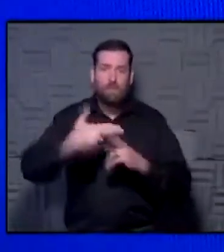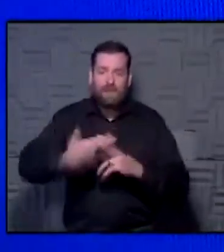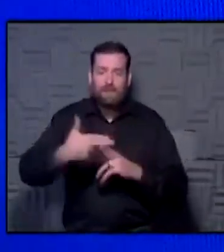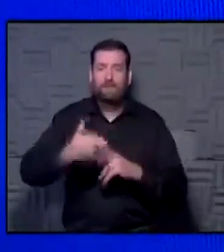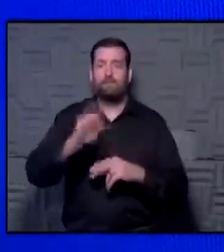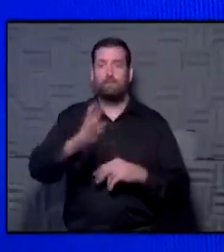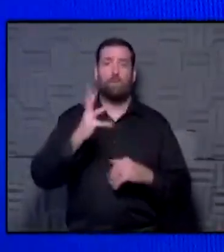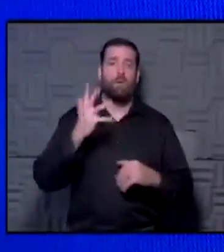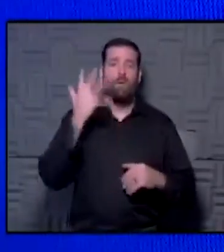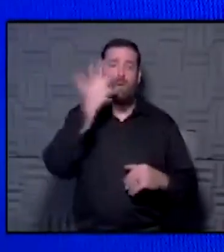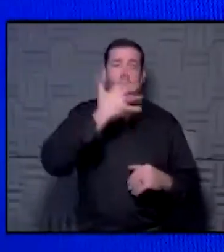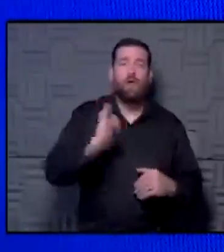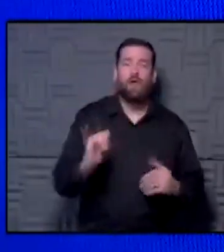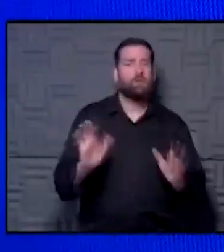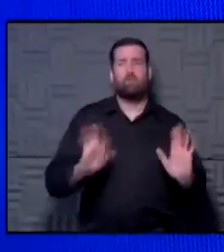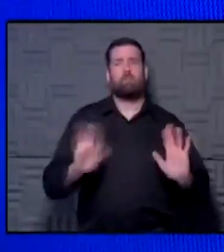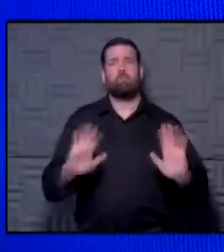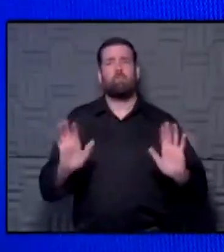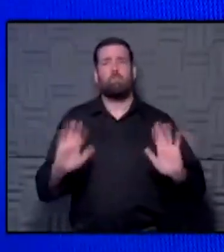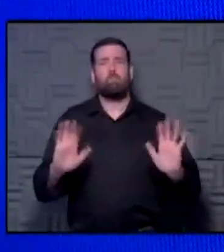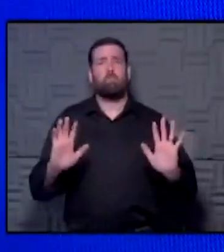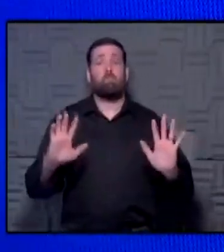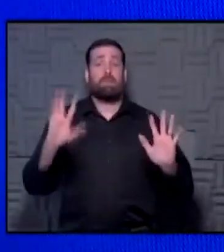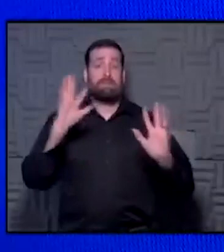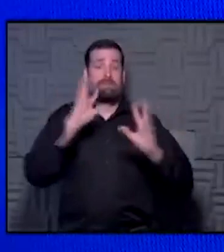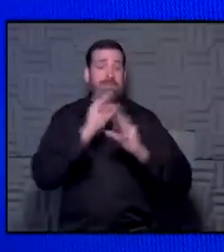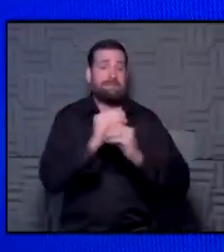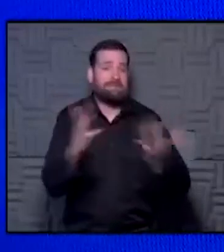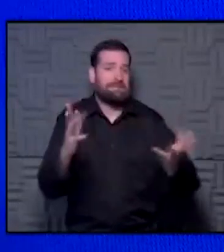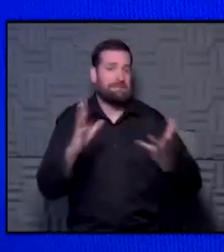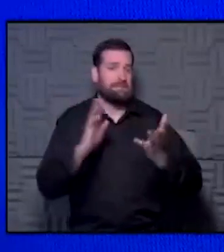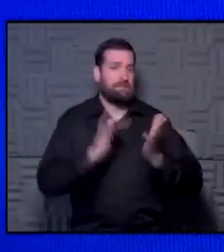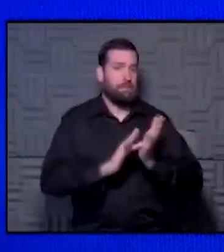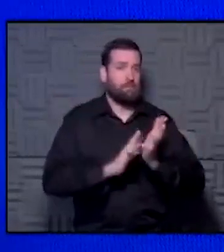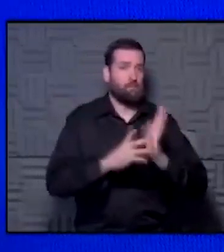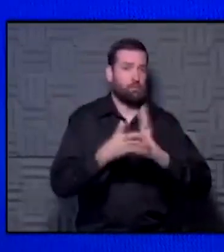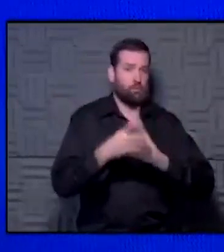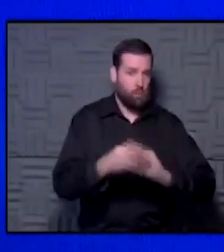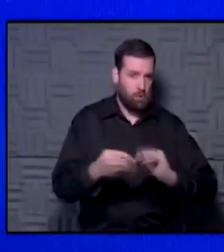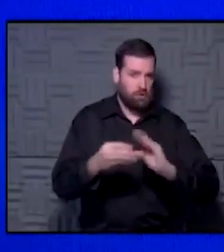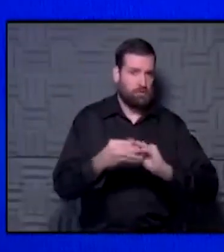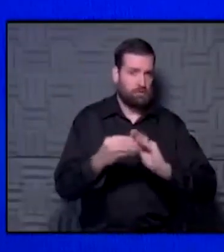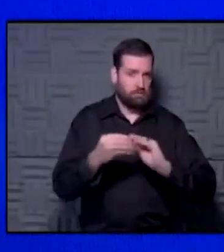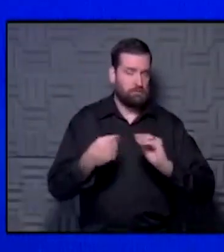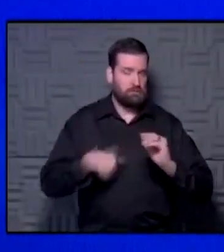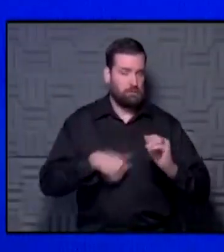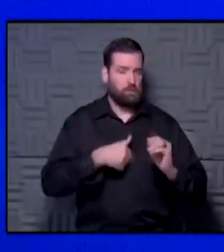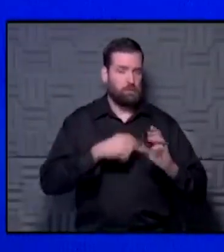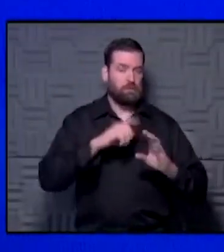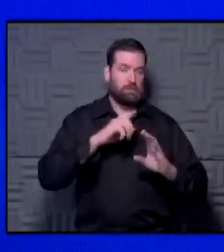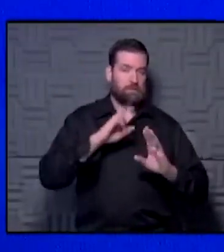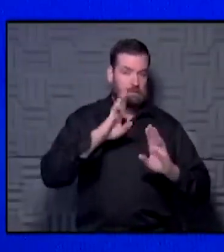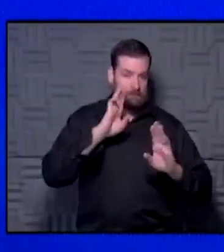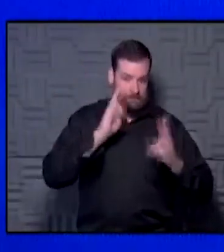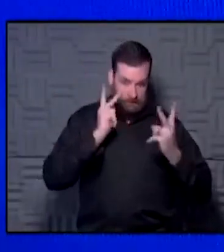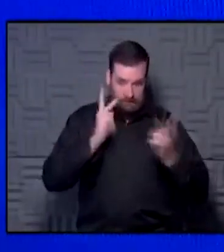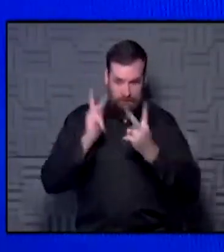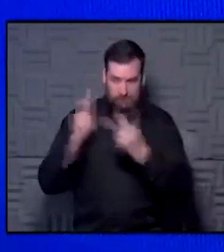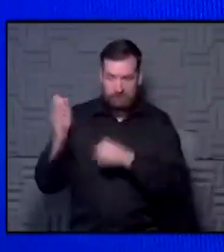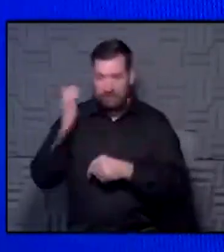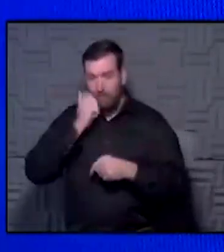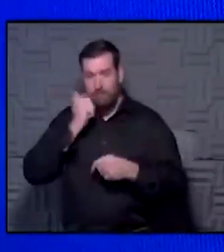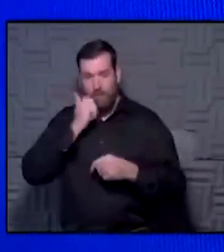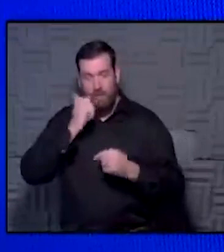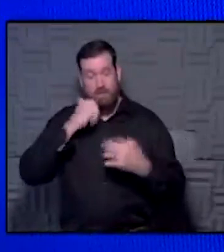their appearance or anything like that. We're just trying to say, hey, these are the medical stories that we encounter every day. And as a pulmonary ICU doc, I would